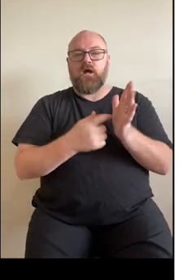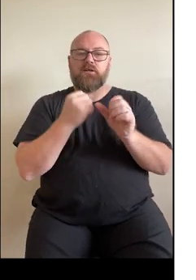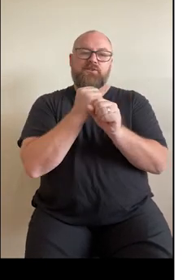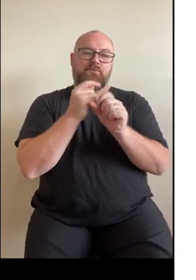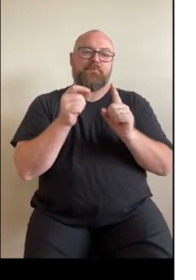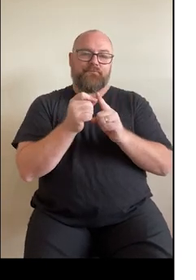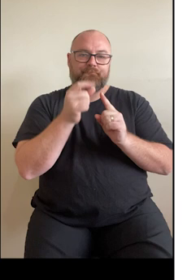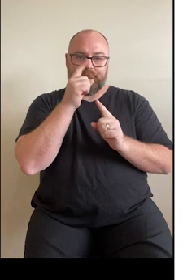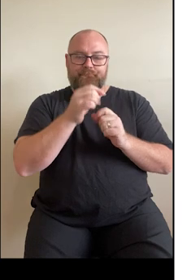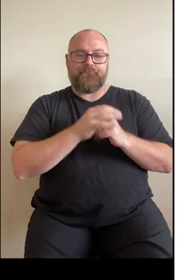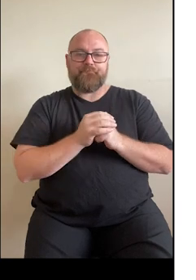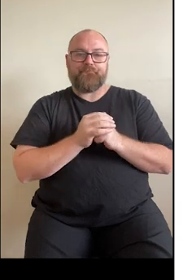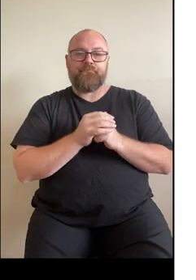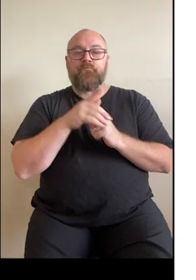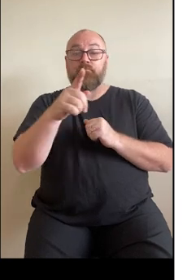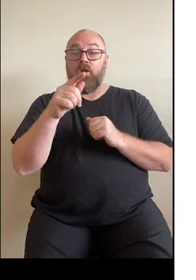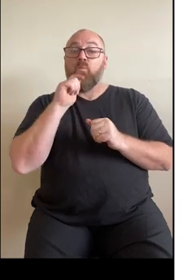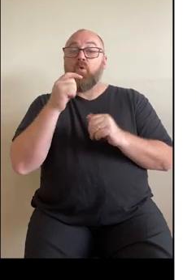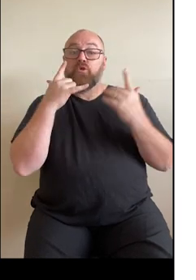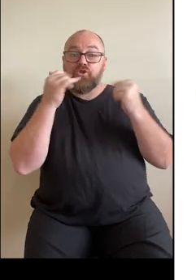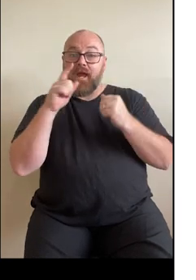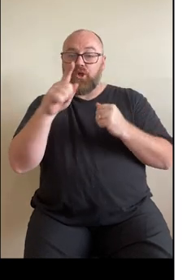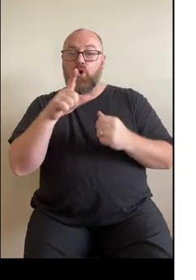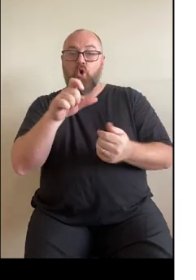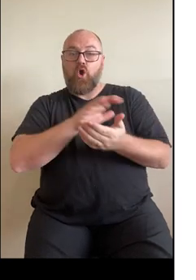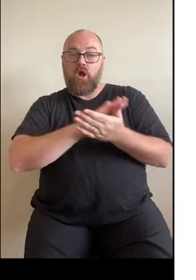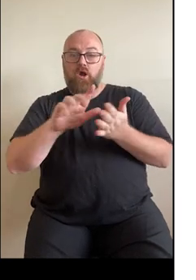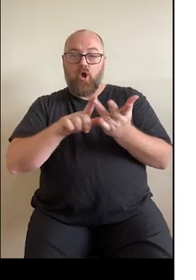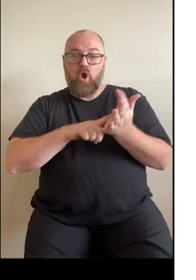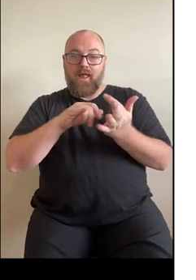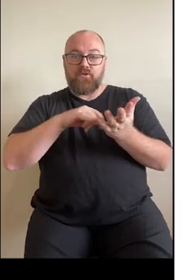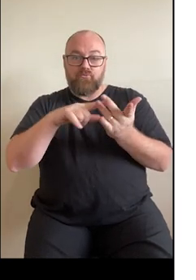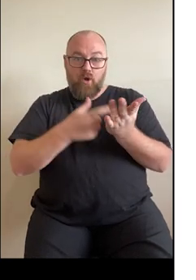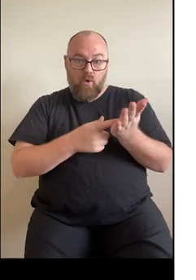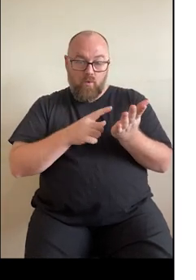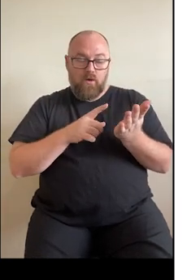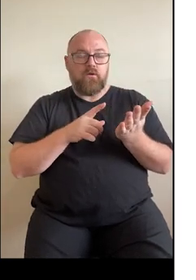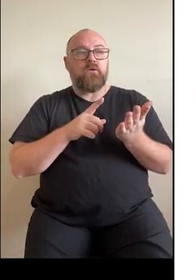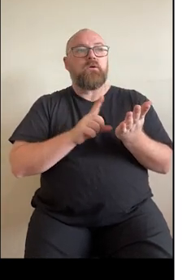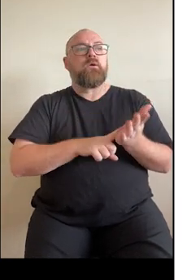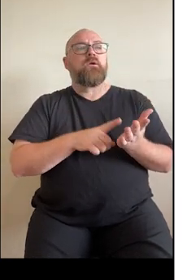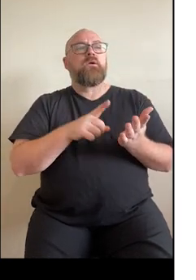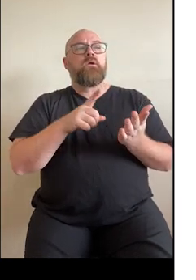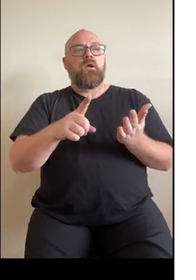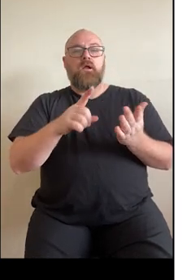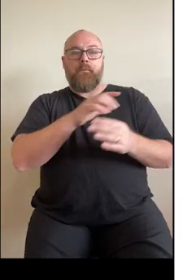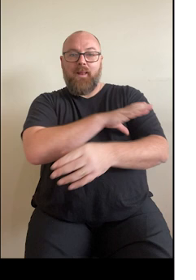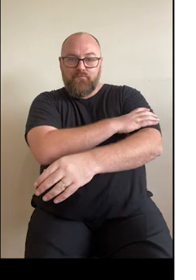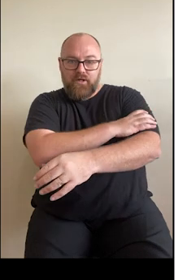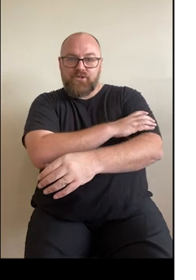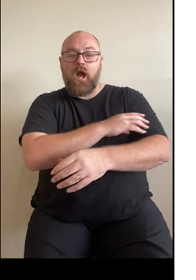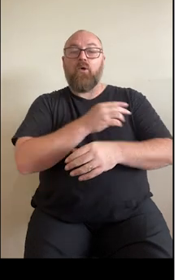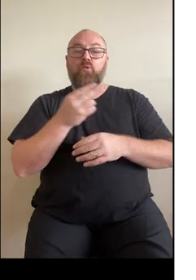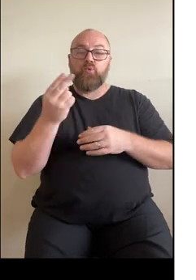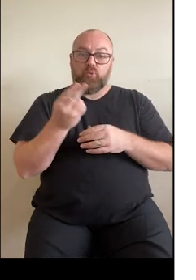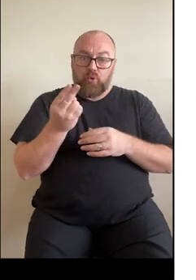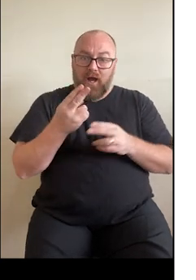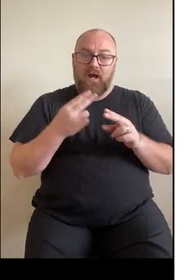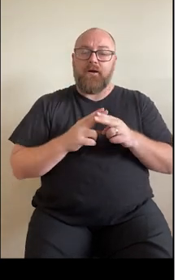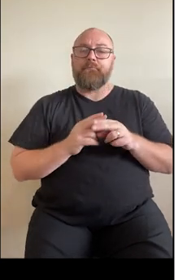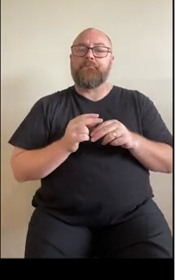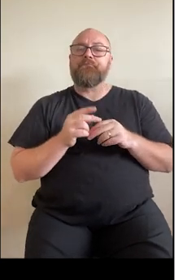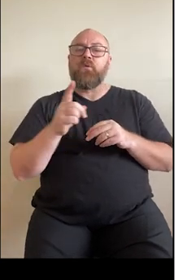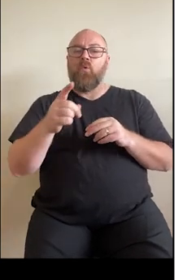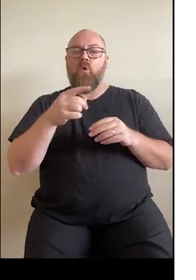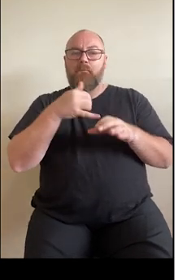Your GP will check your cholesterol, your blood pressure, your blood sugar levels for diabetes, your medical history,